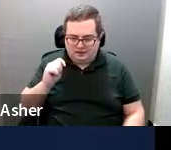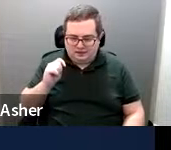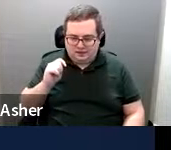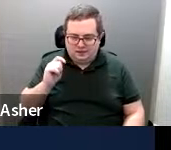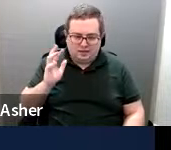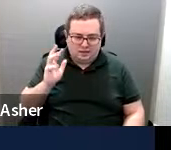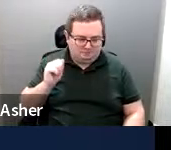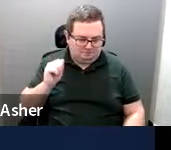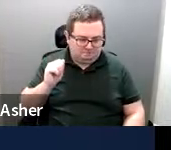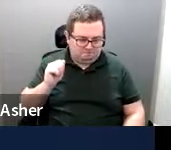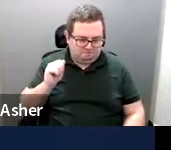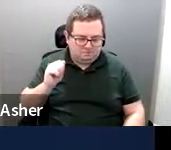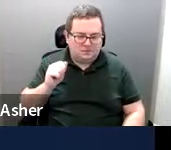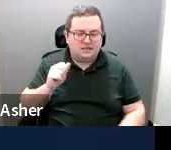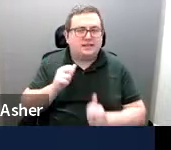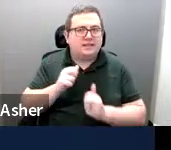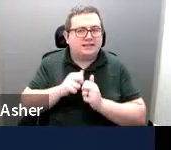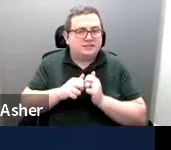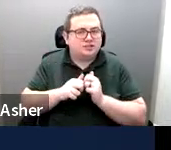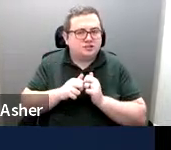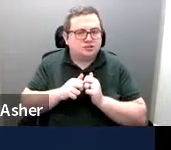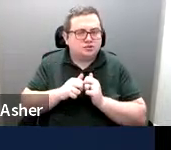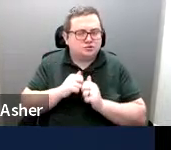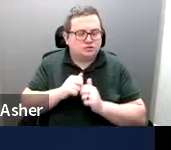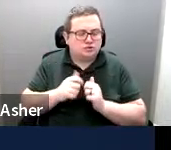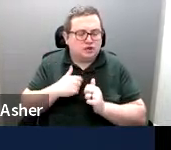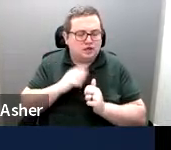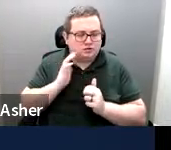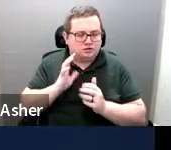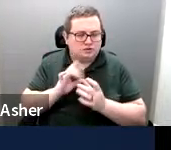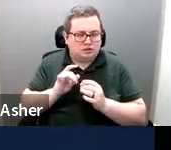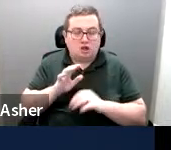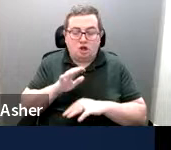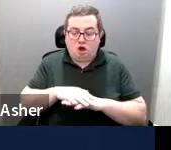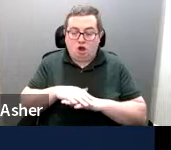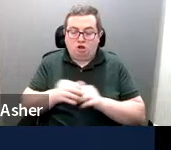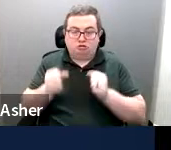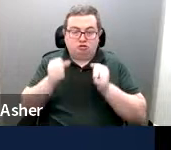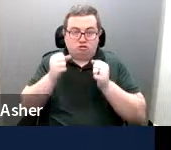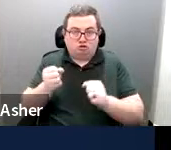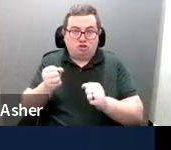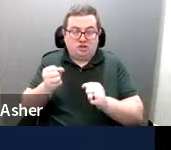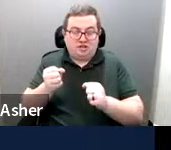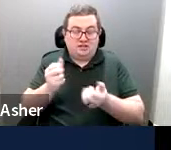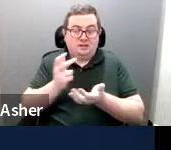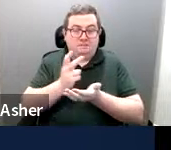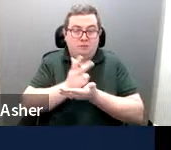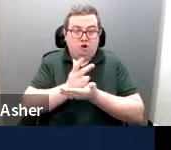The issue, I mean, it's going to address on-street parking, both parallel,